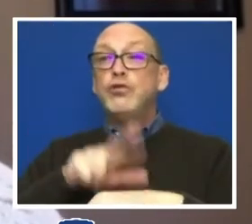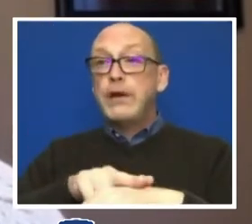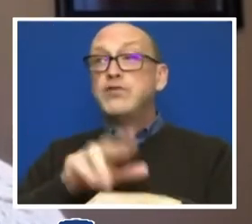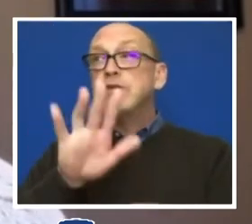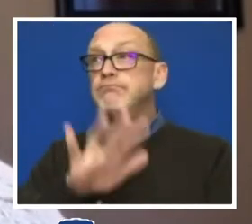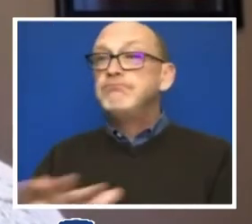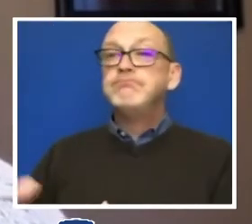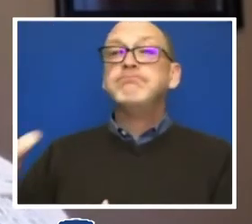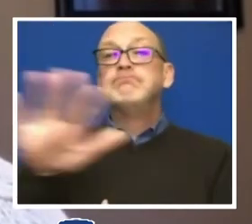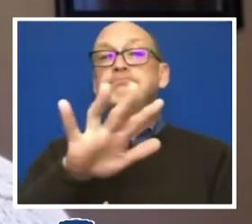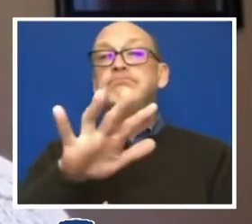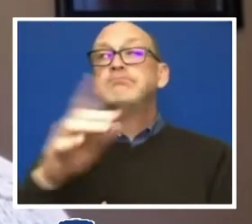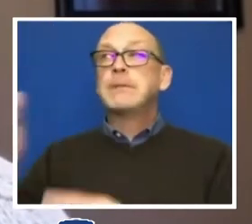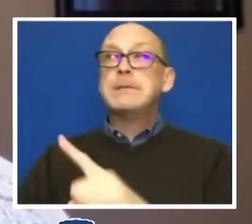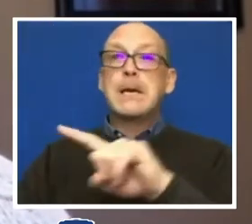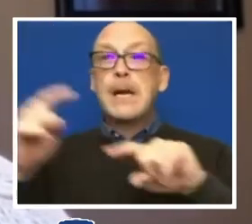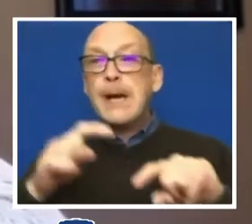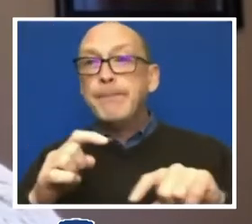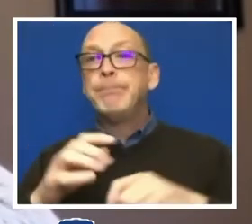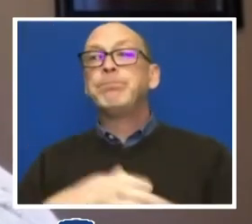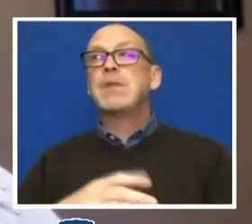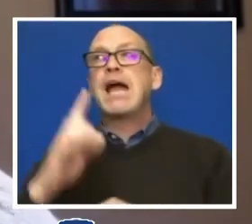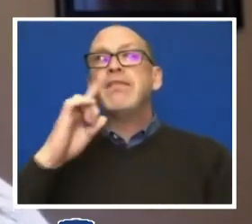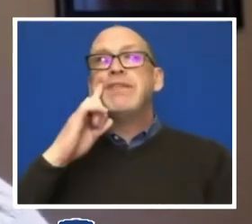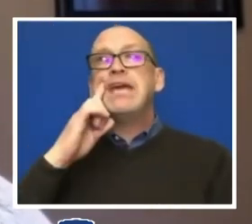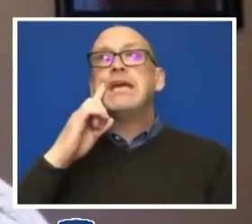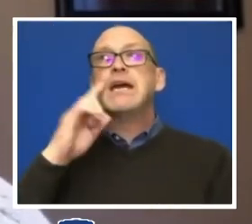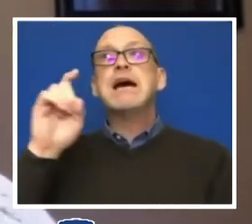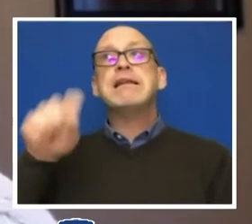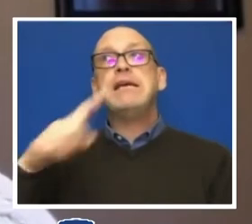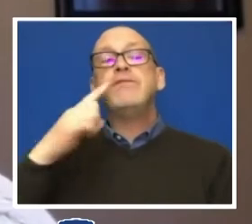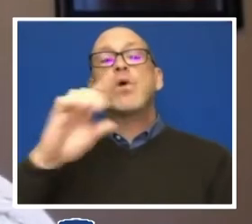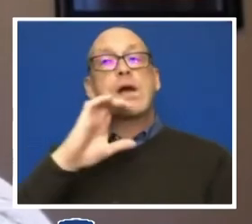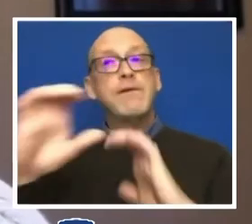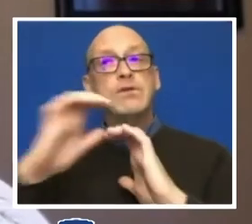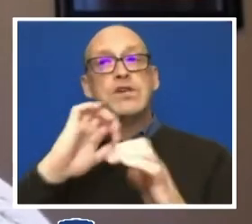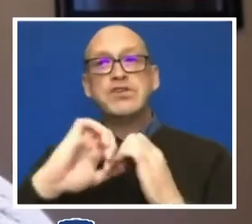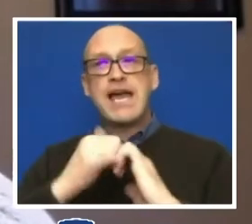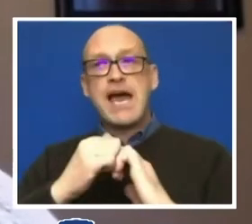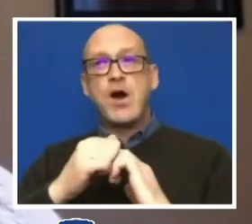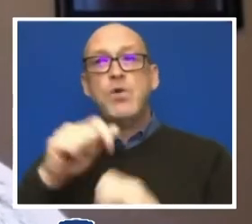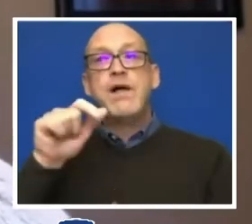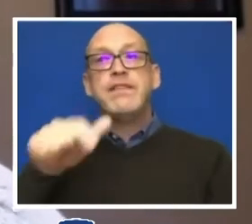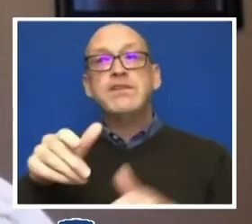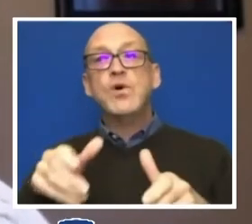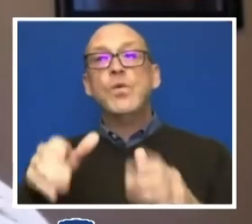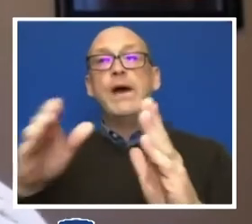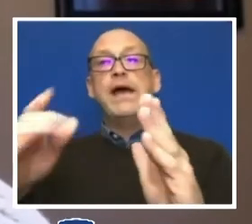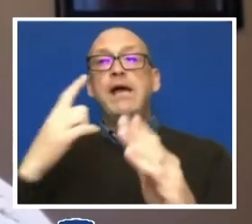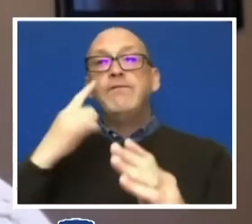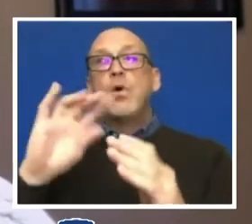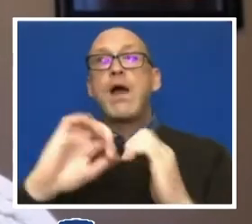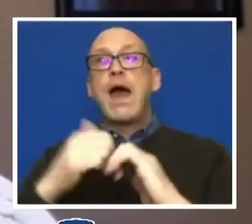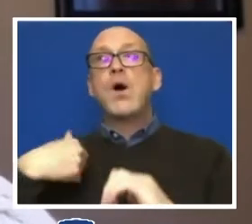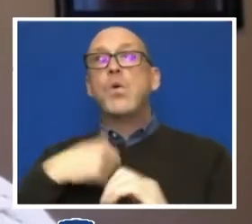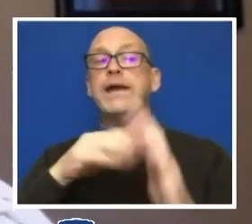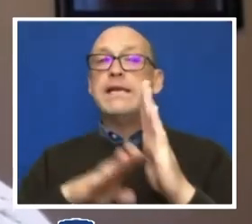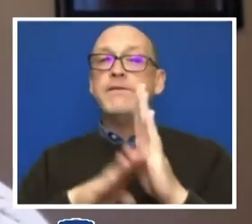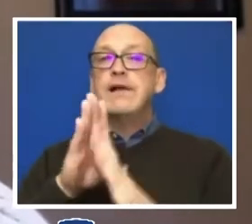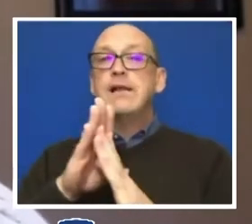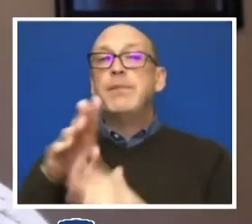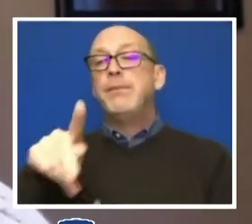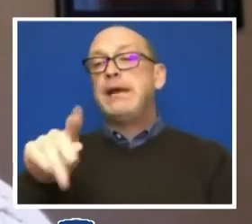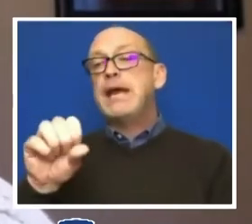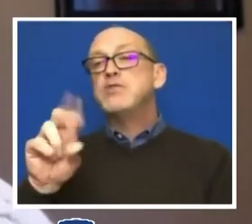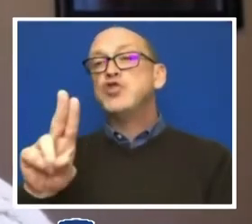though I think that there's a need for a conversation about how this is a vehicle for how we develop our Penn State colleagues